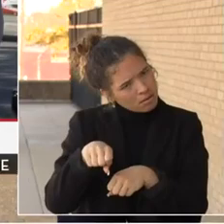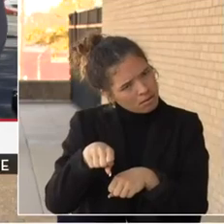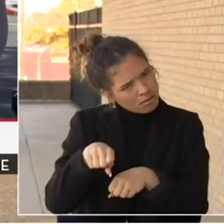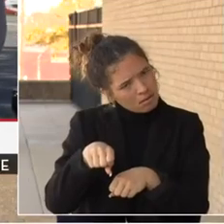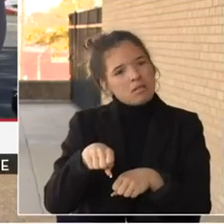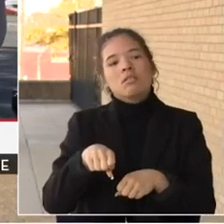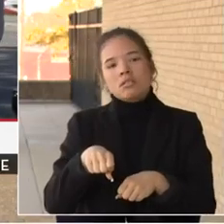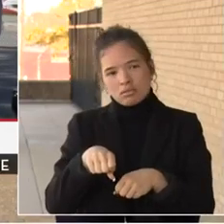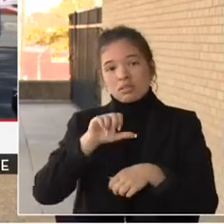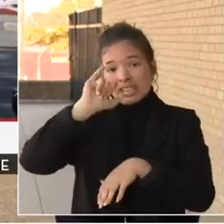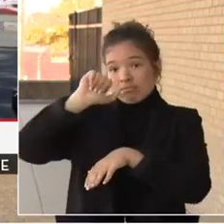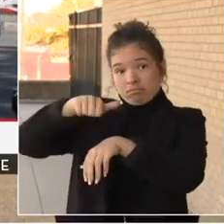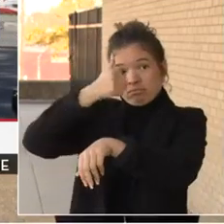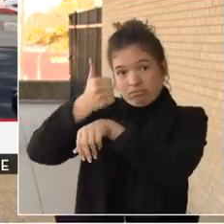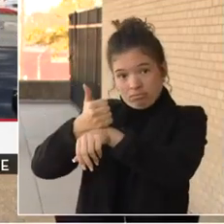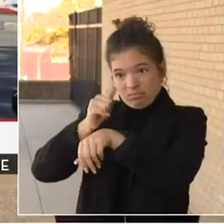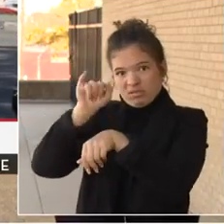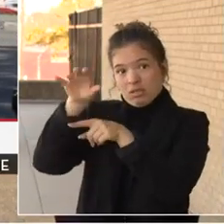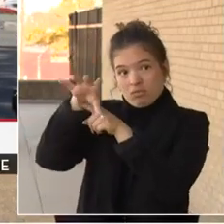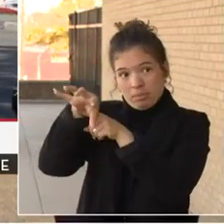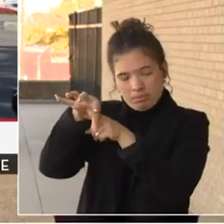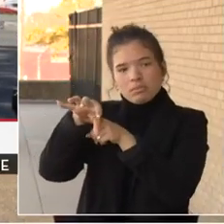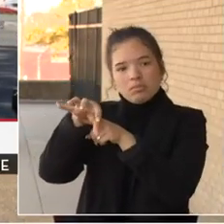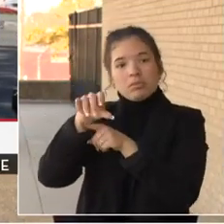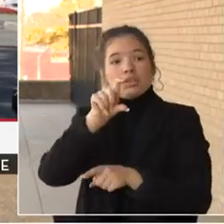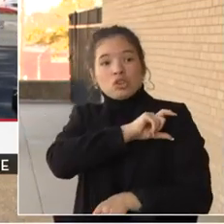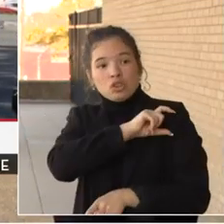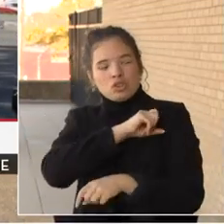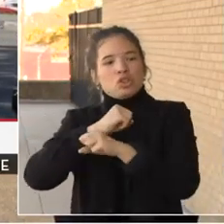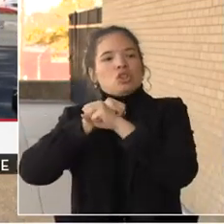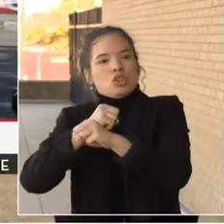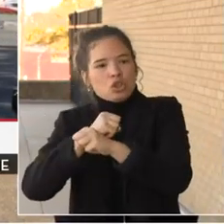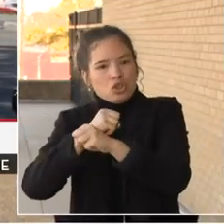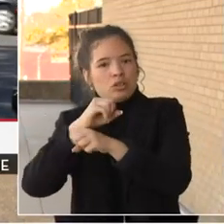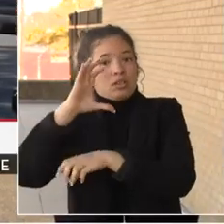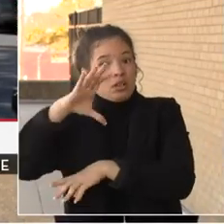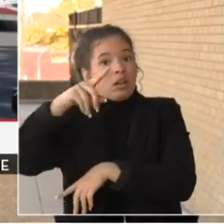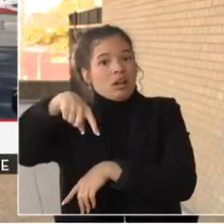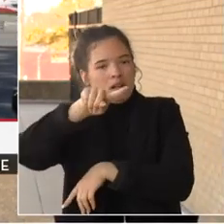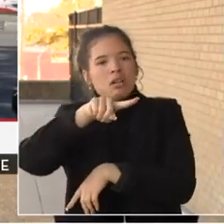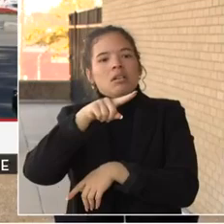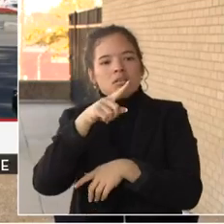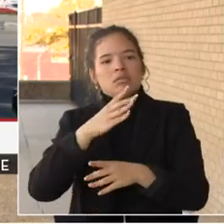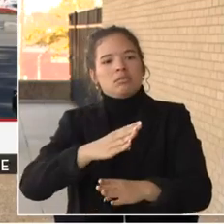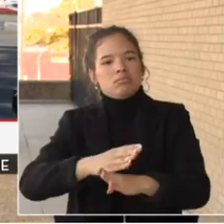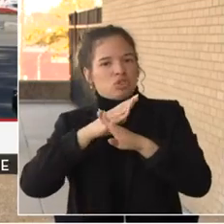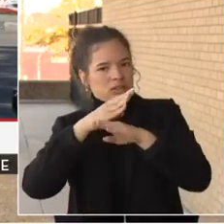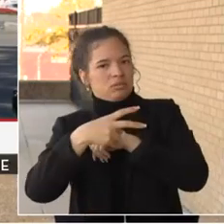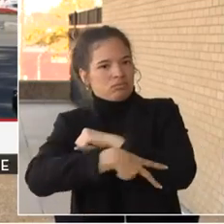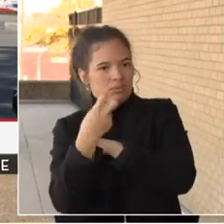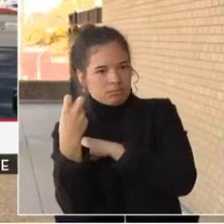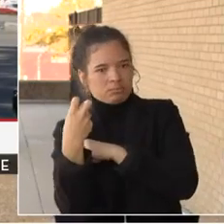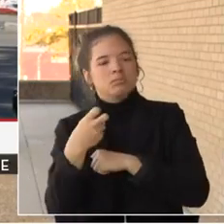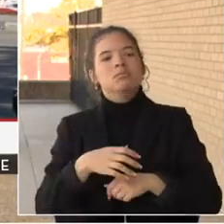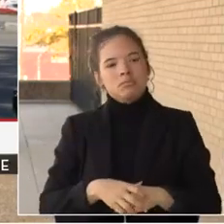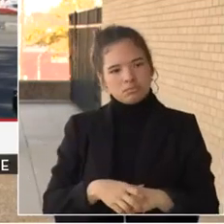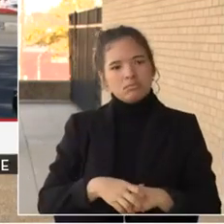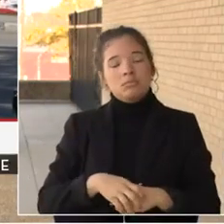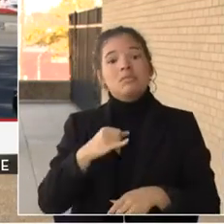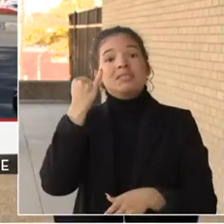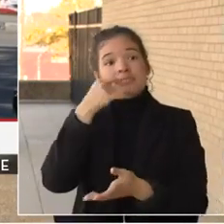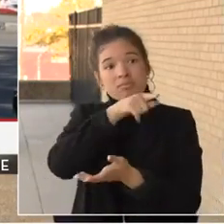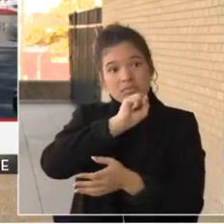security camera systems on their property. As of today, we have helped to install